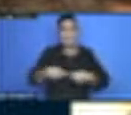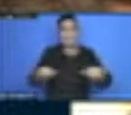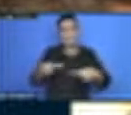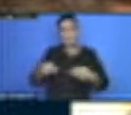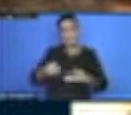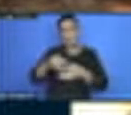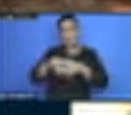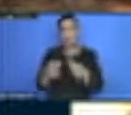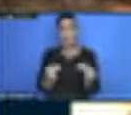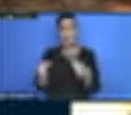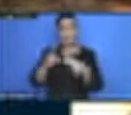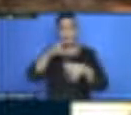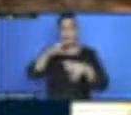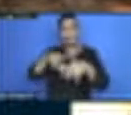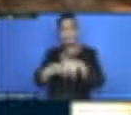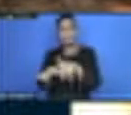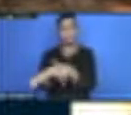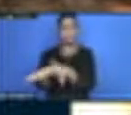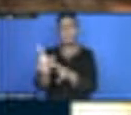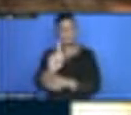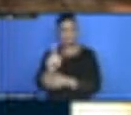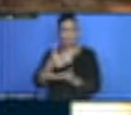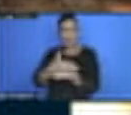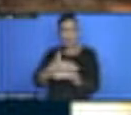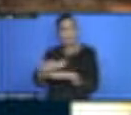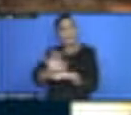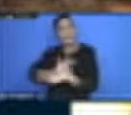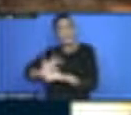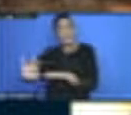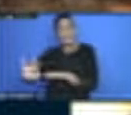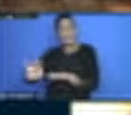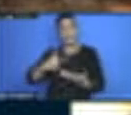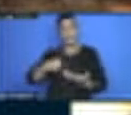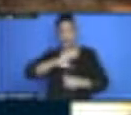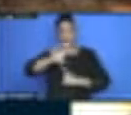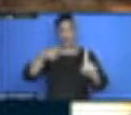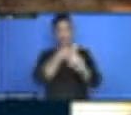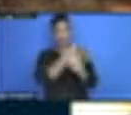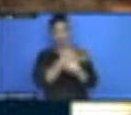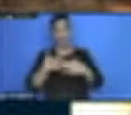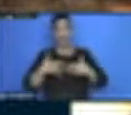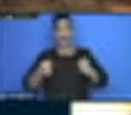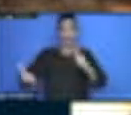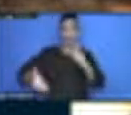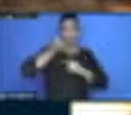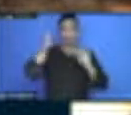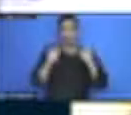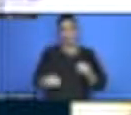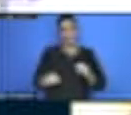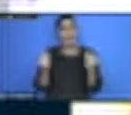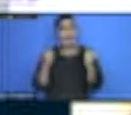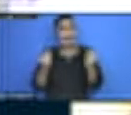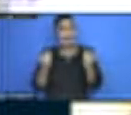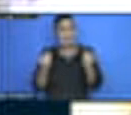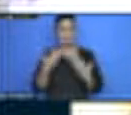so that we can be able to achieve the SDG on health. Thank you. Thank you